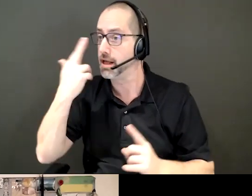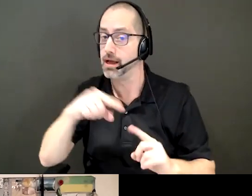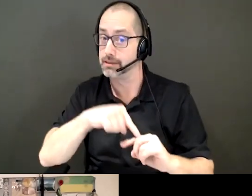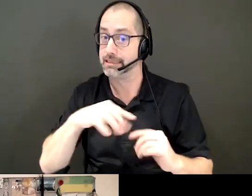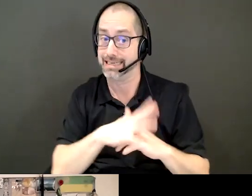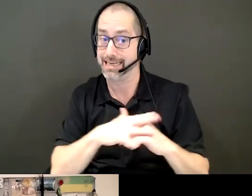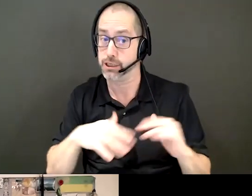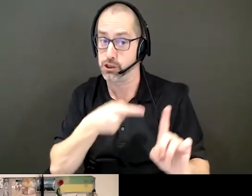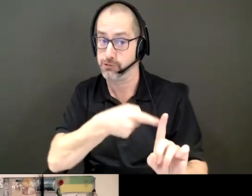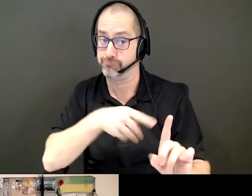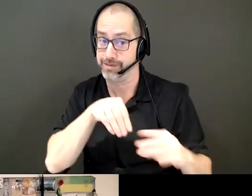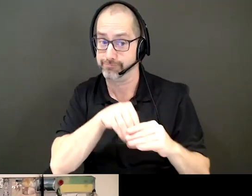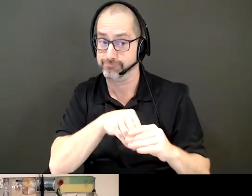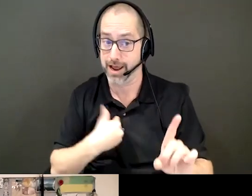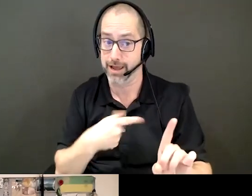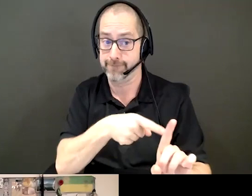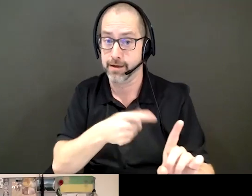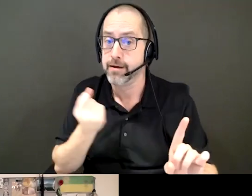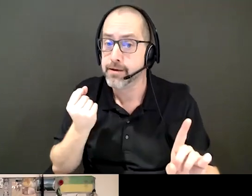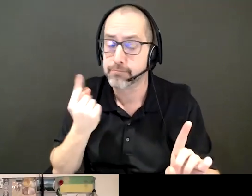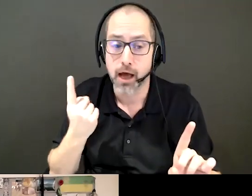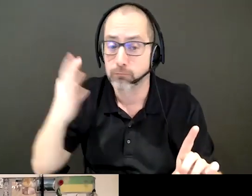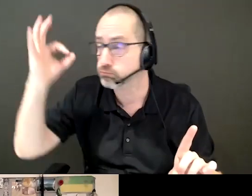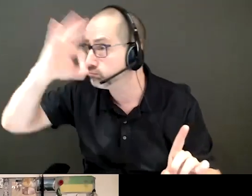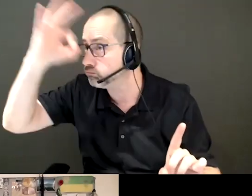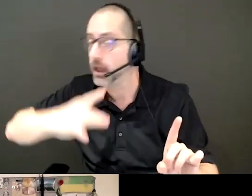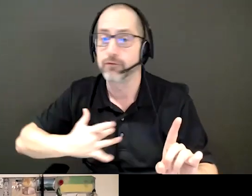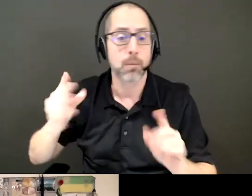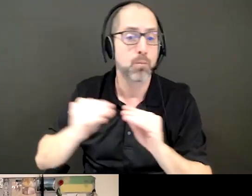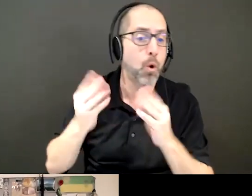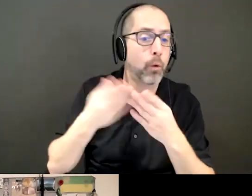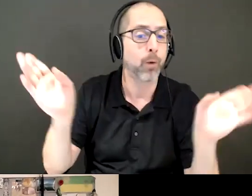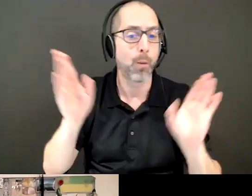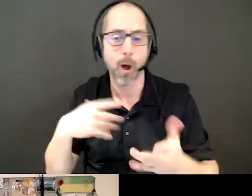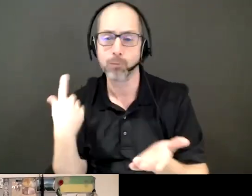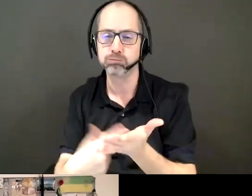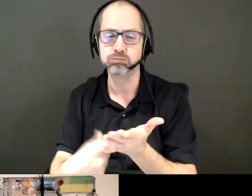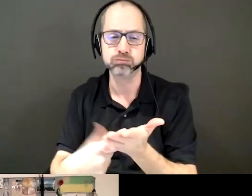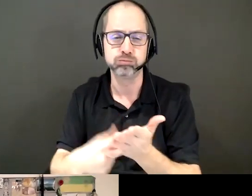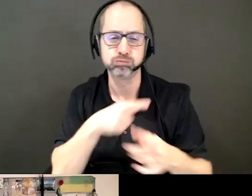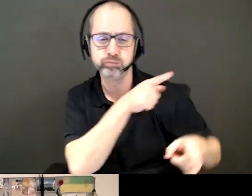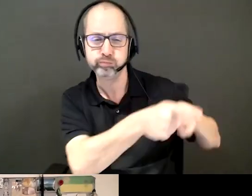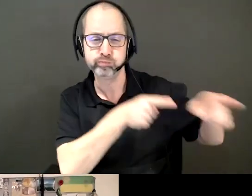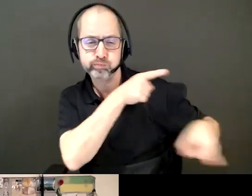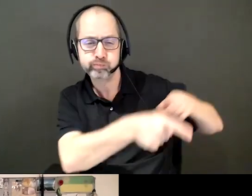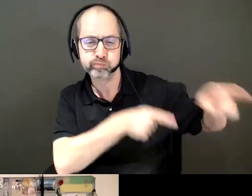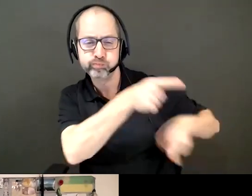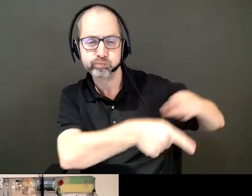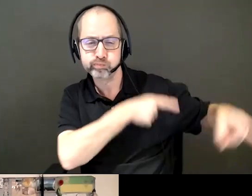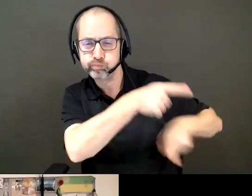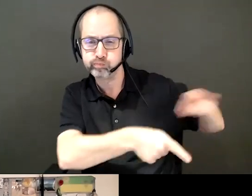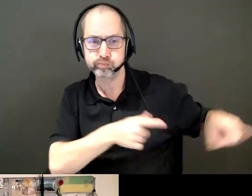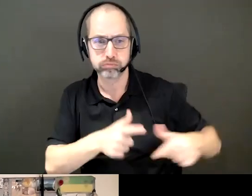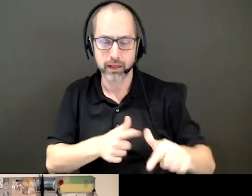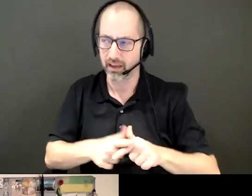Indigenous or someone who has an invisible disability, they feel more free to talk and they'll talk about this and they'll talk about their feelings. They'll talk about,